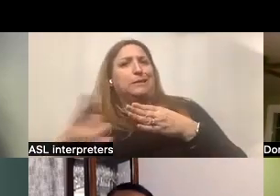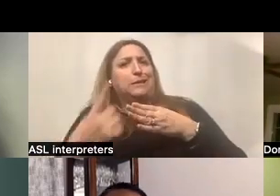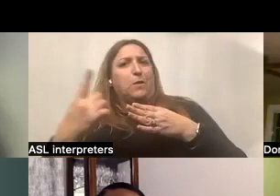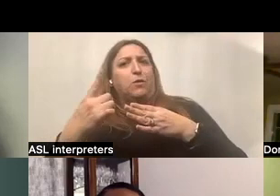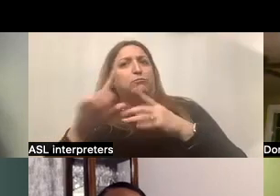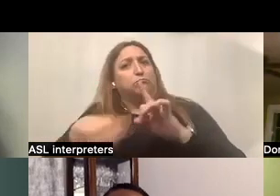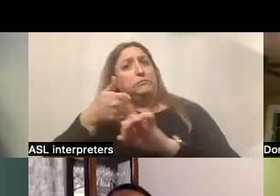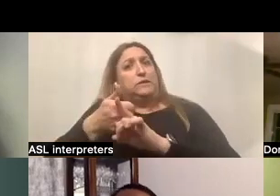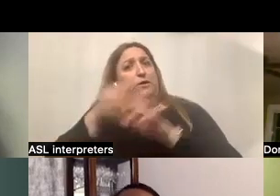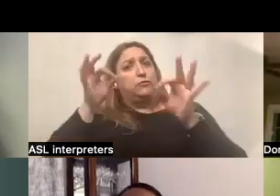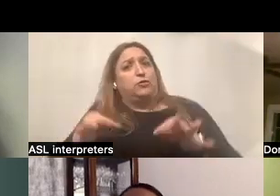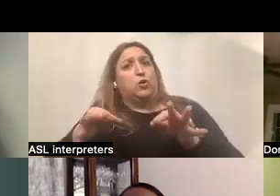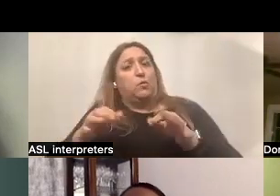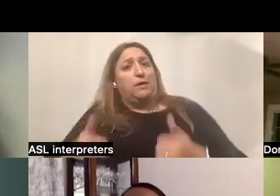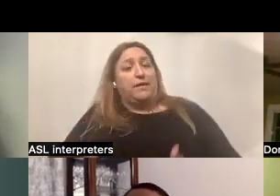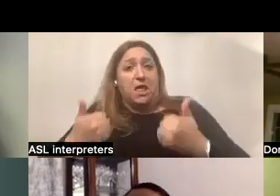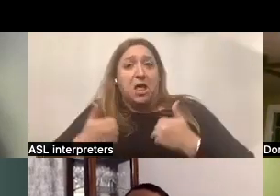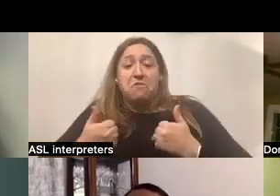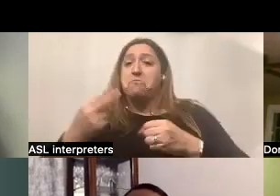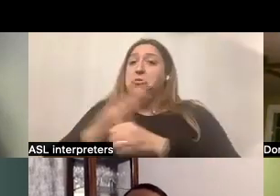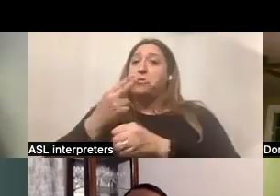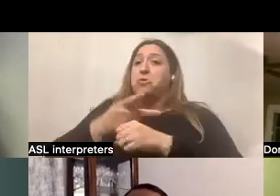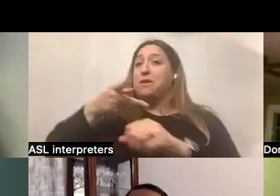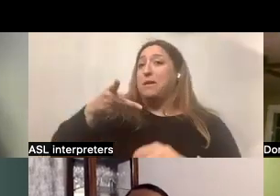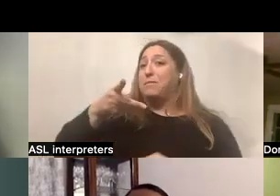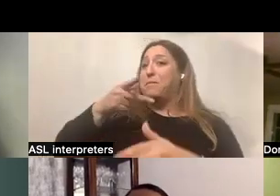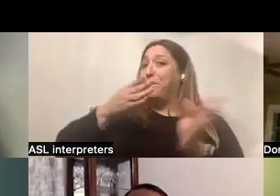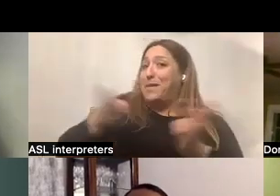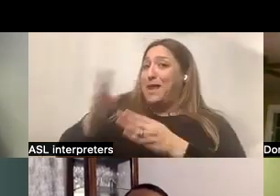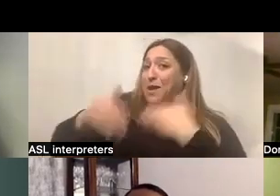-determined life using a planning process to get there.